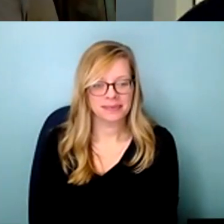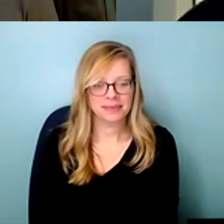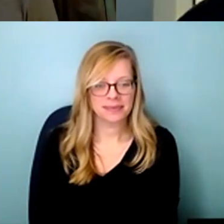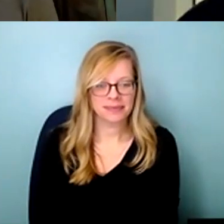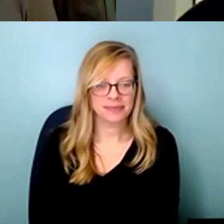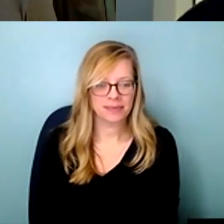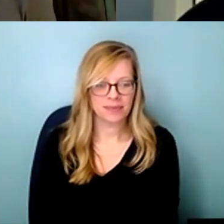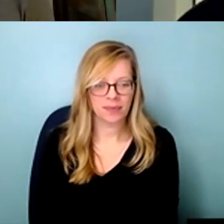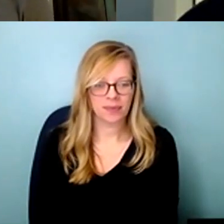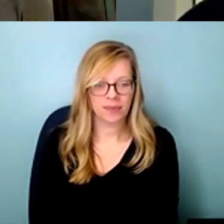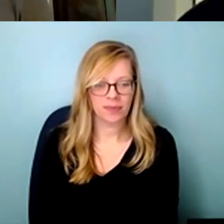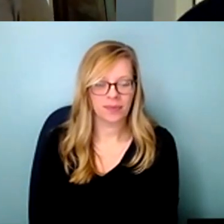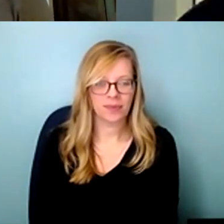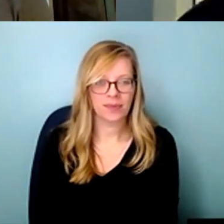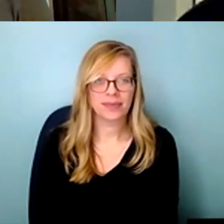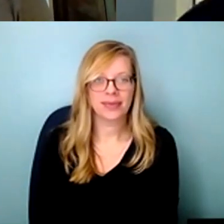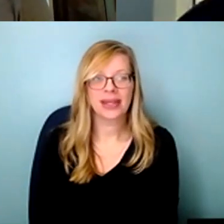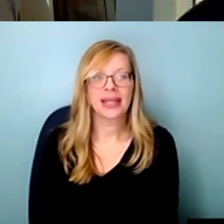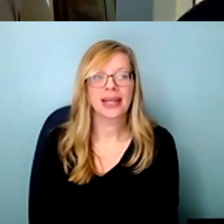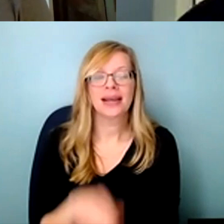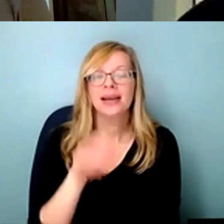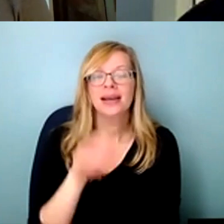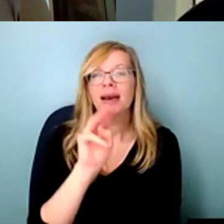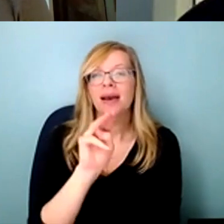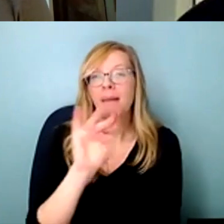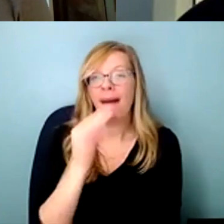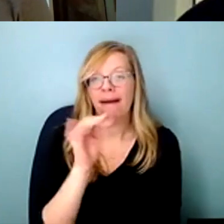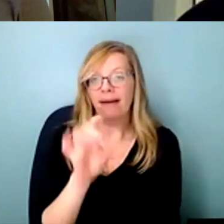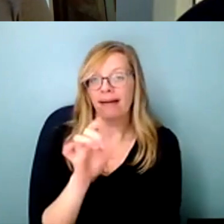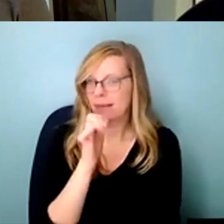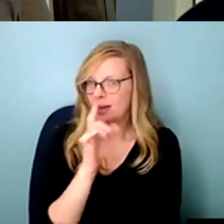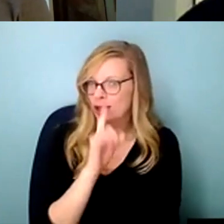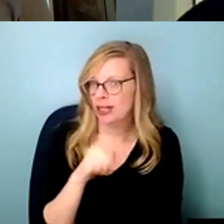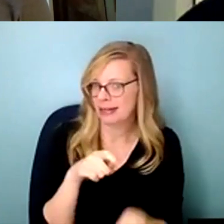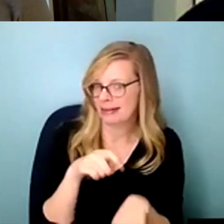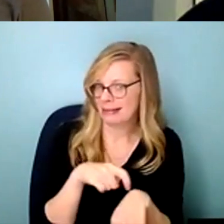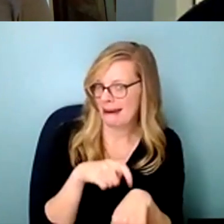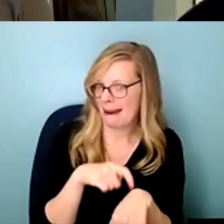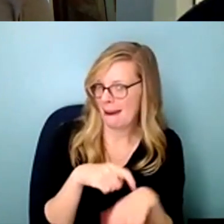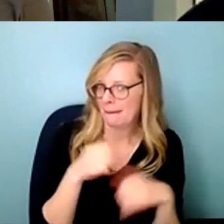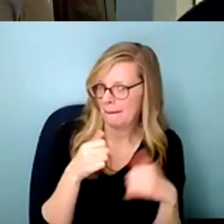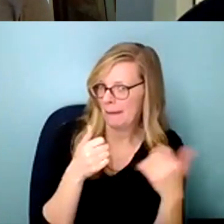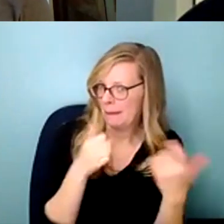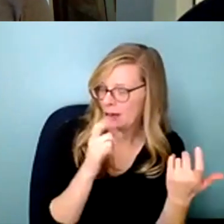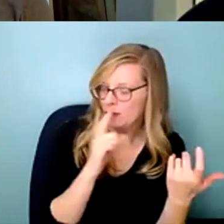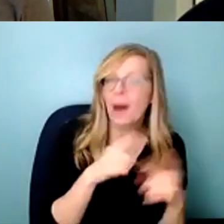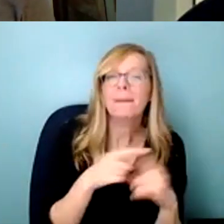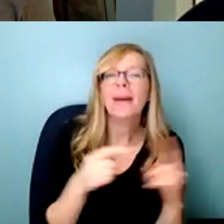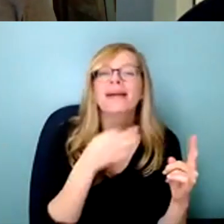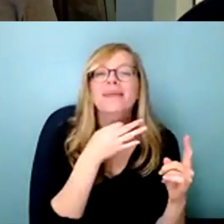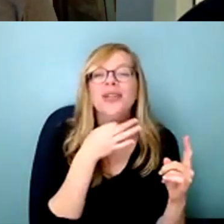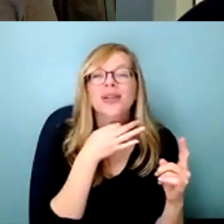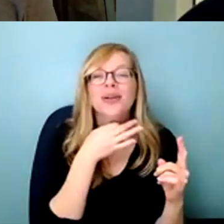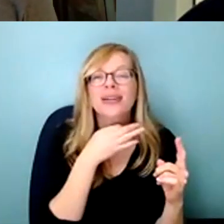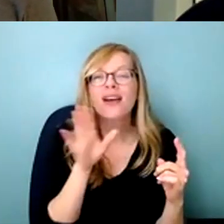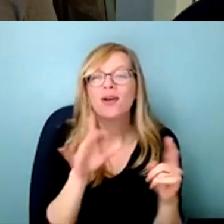i'm not sure how much time we have but race i'd be curious to know your quick answer to that question